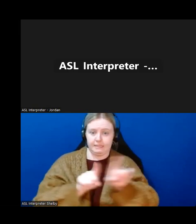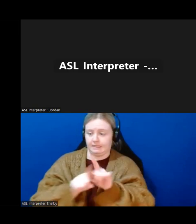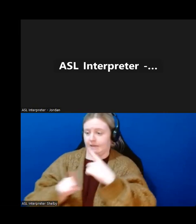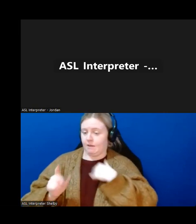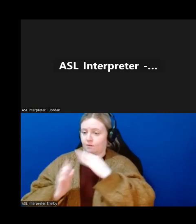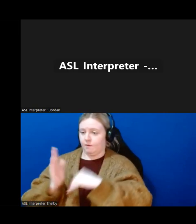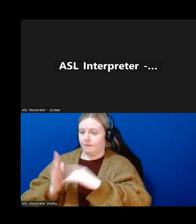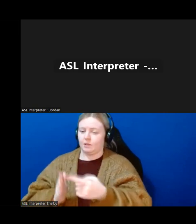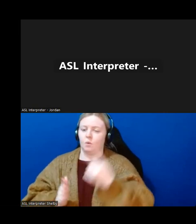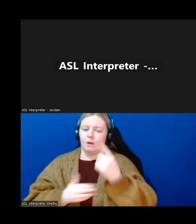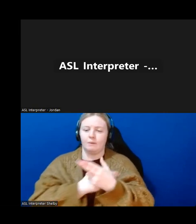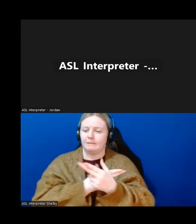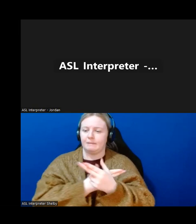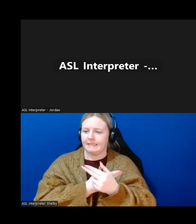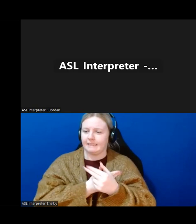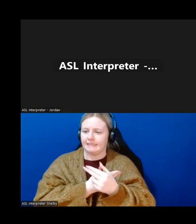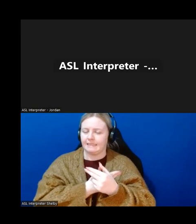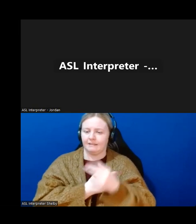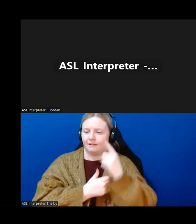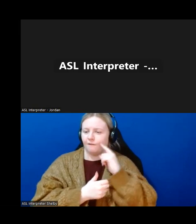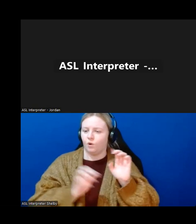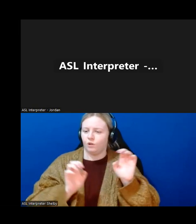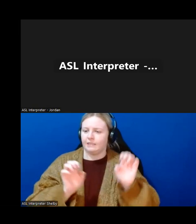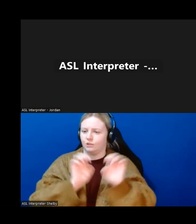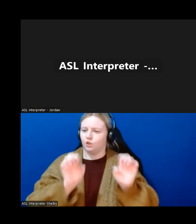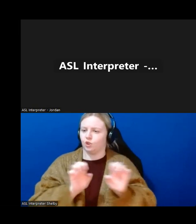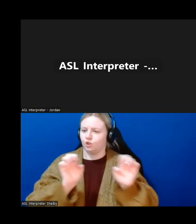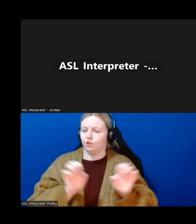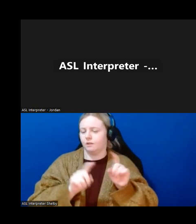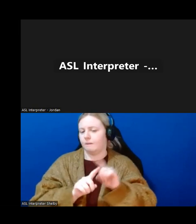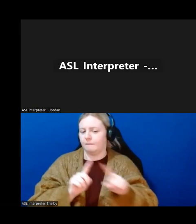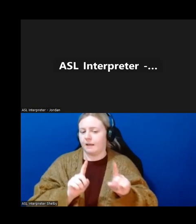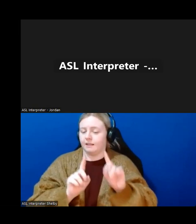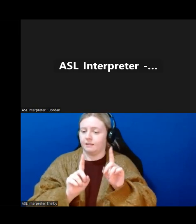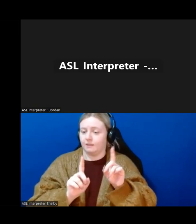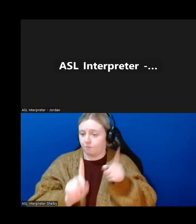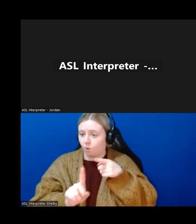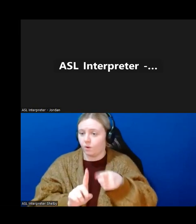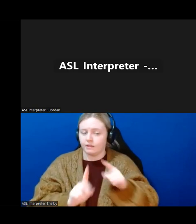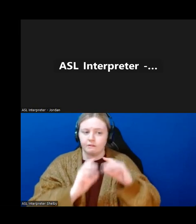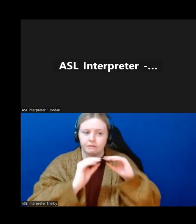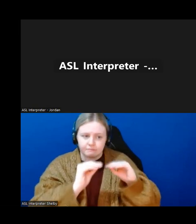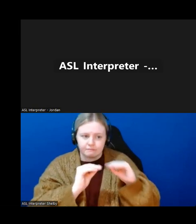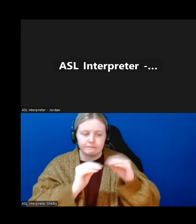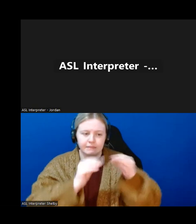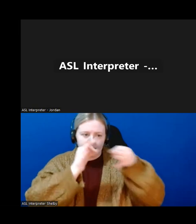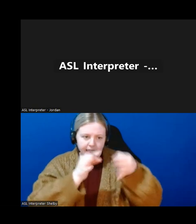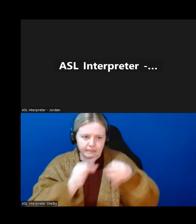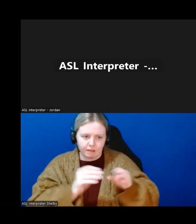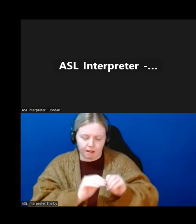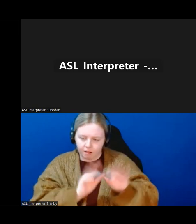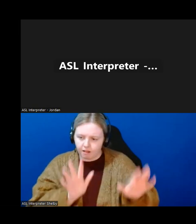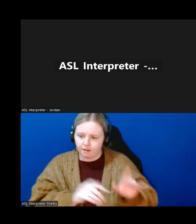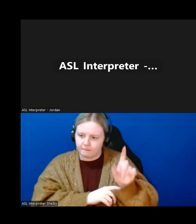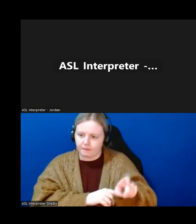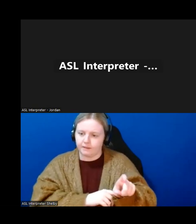bunny. was kind of an Easter one. But it's about providing the right instruction and guidance through those. We're also going to be